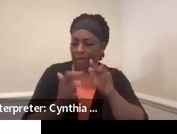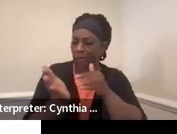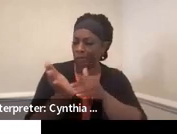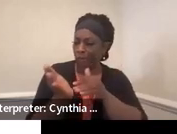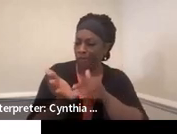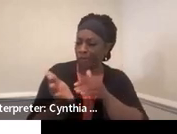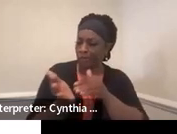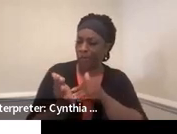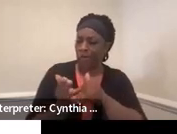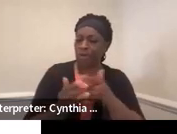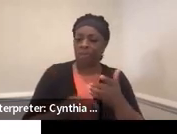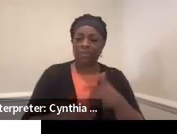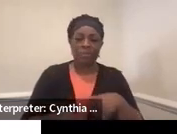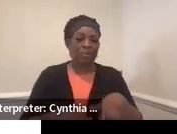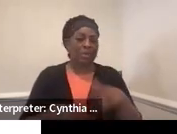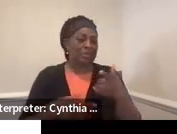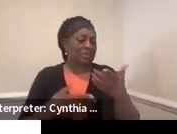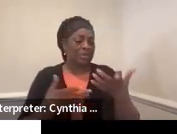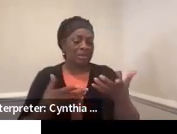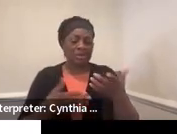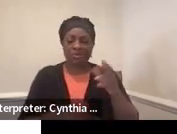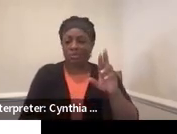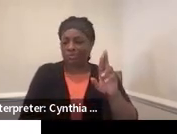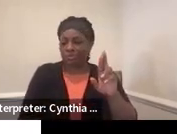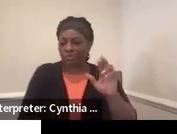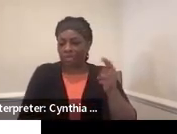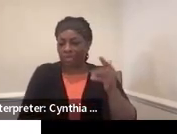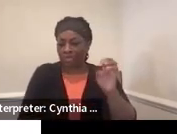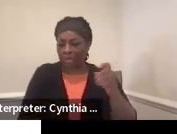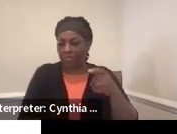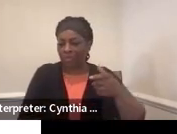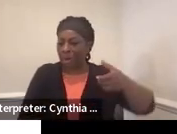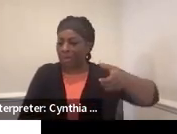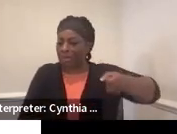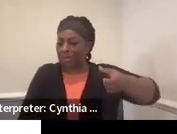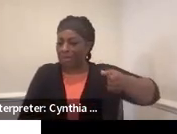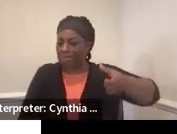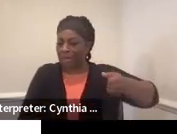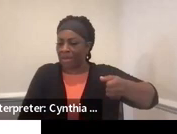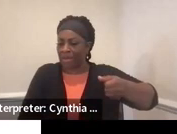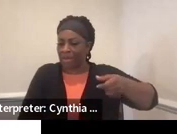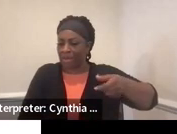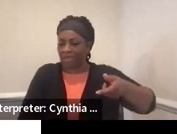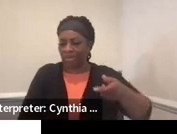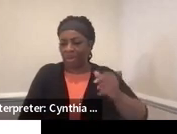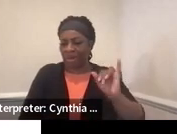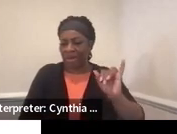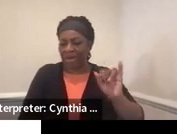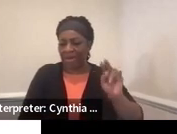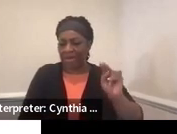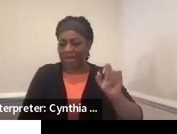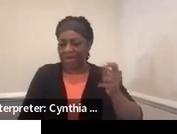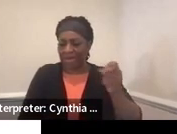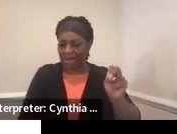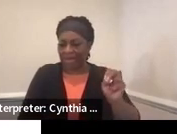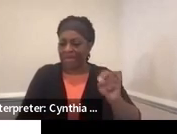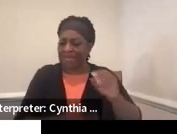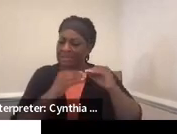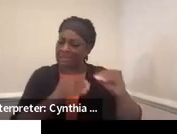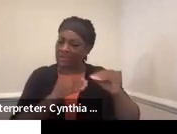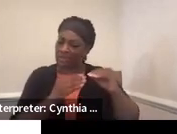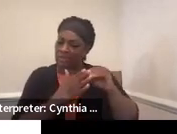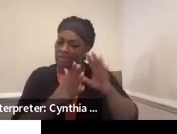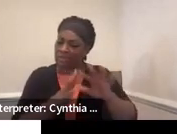what's the regimen for using the pump versus the insulin, etc. And these are